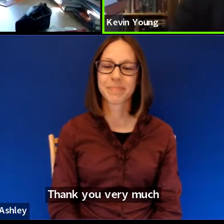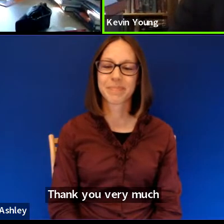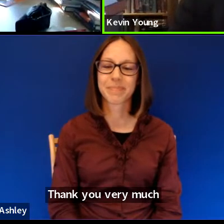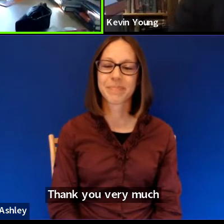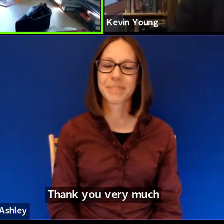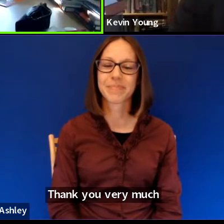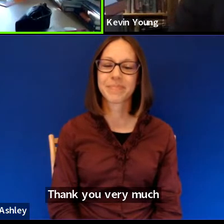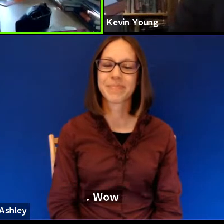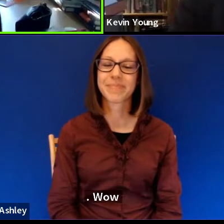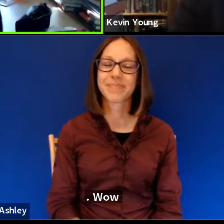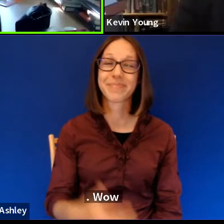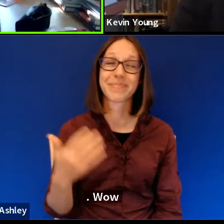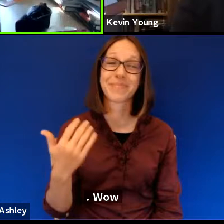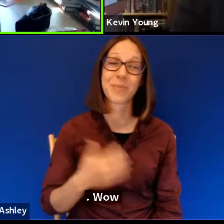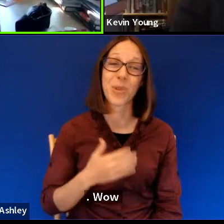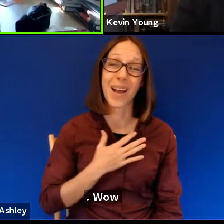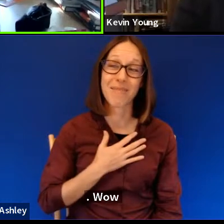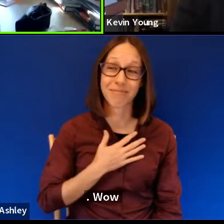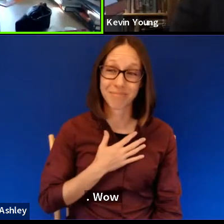Wow.